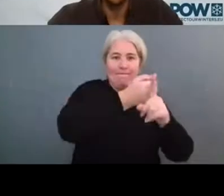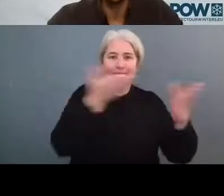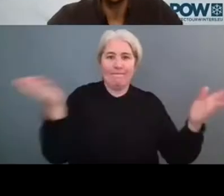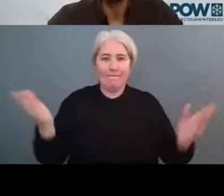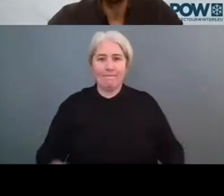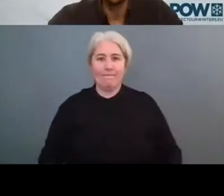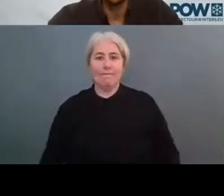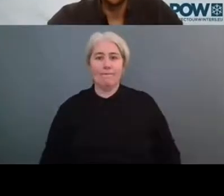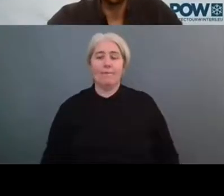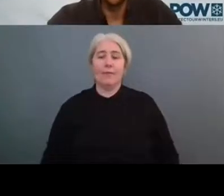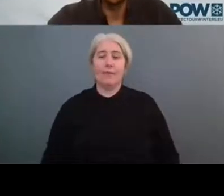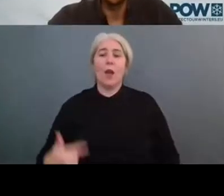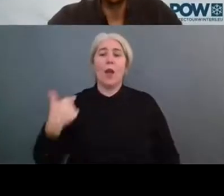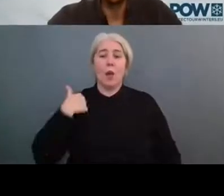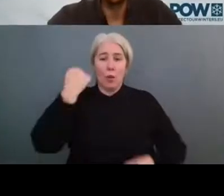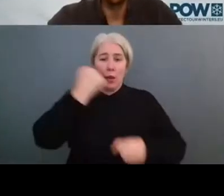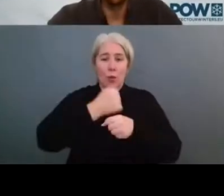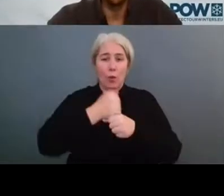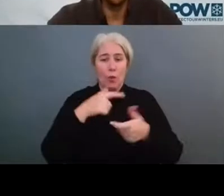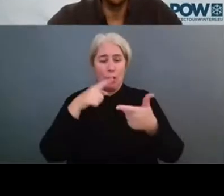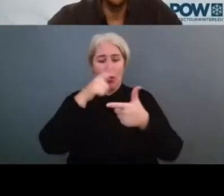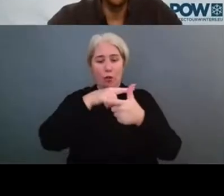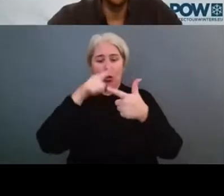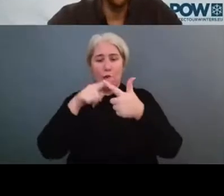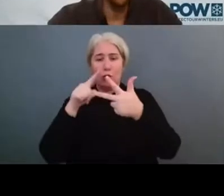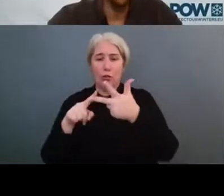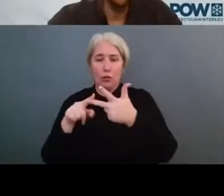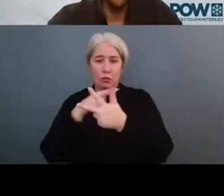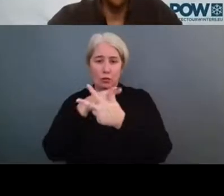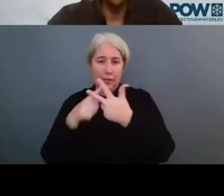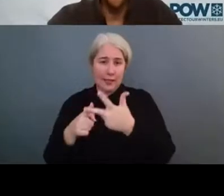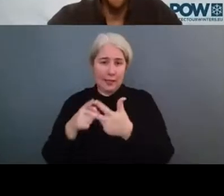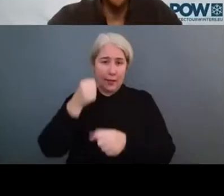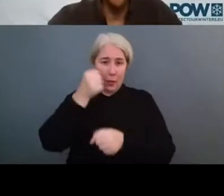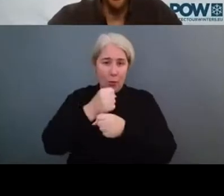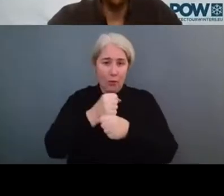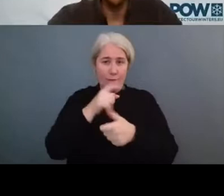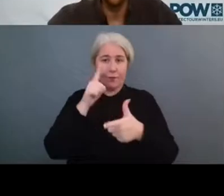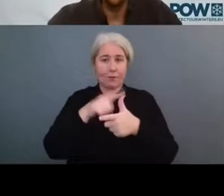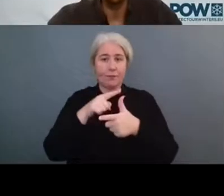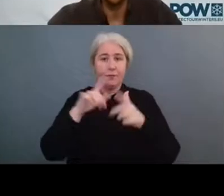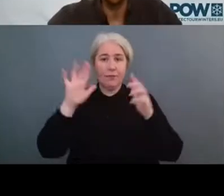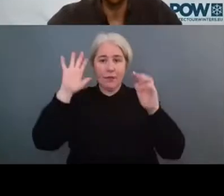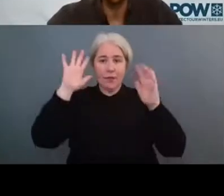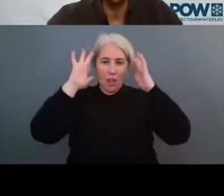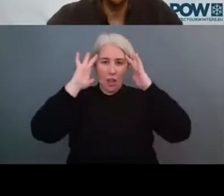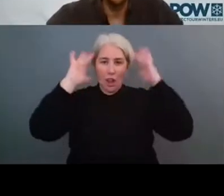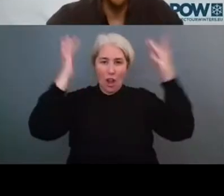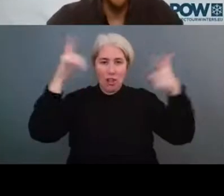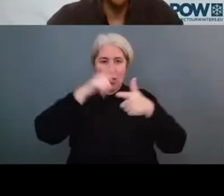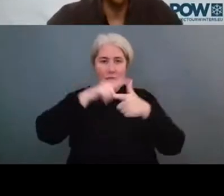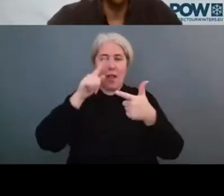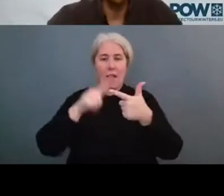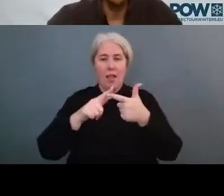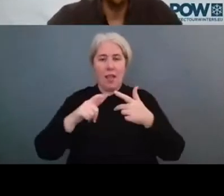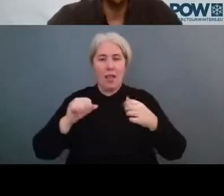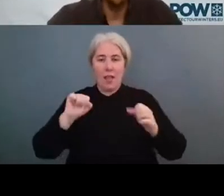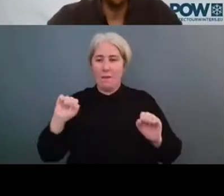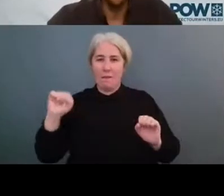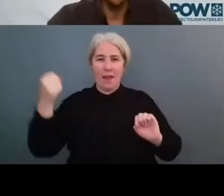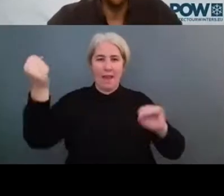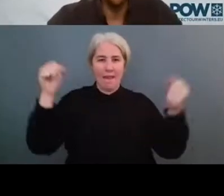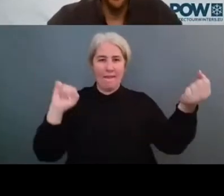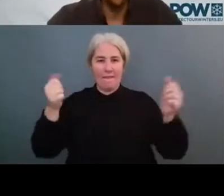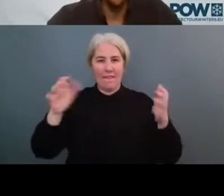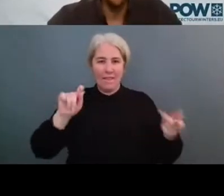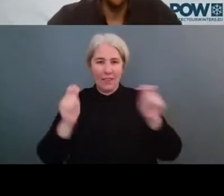priority areas. And one is focusing on cultural change, behavioural change. try to engage with the outdoor